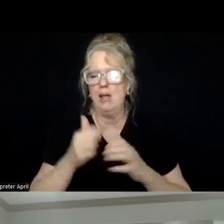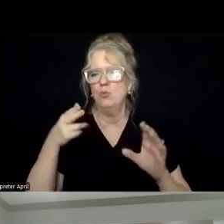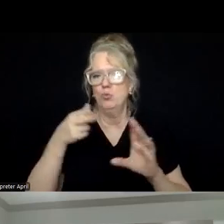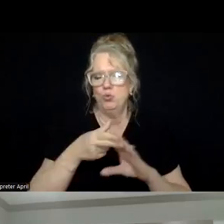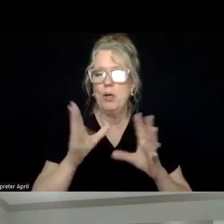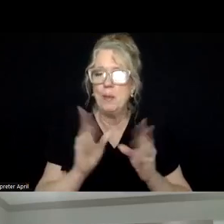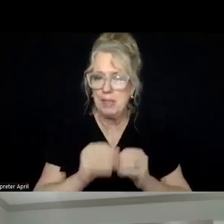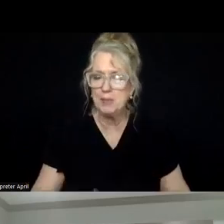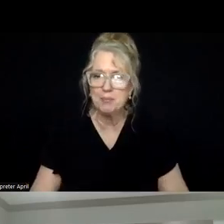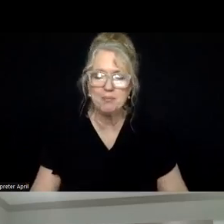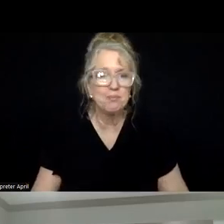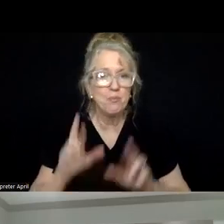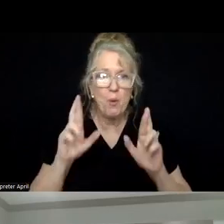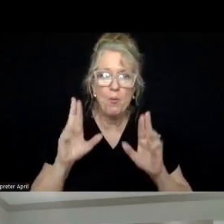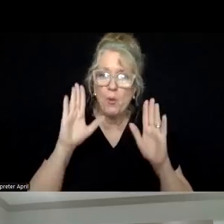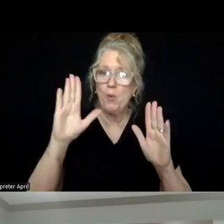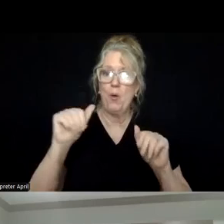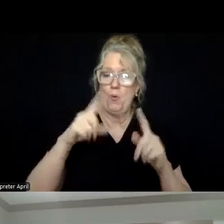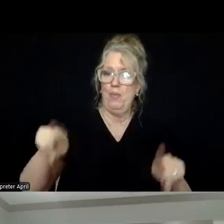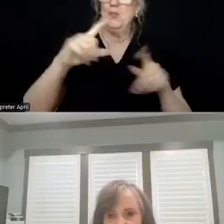meeting. So we hope you can join us.